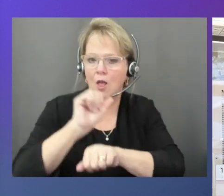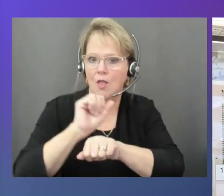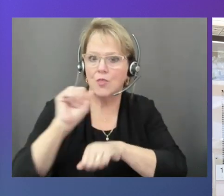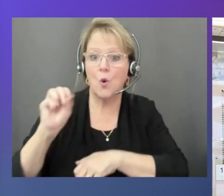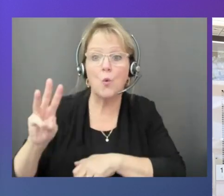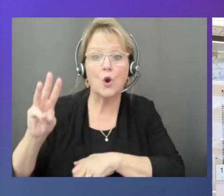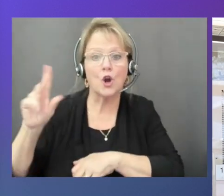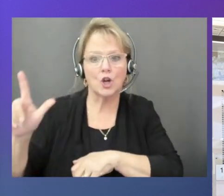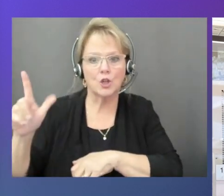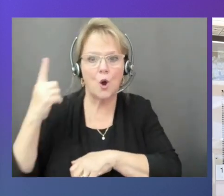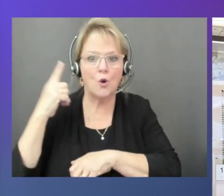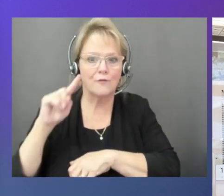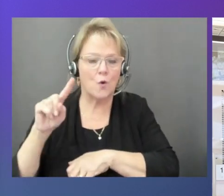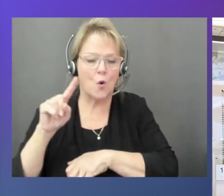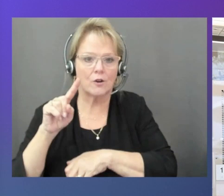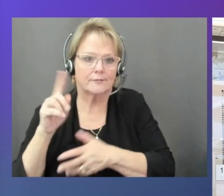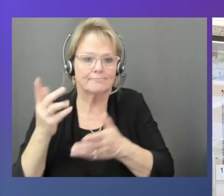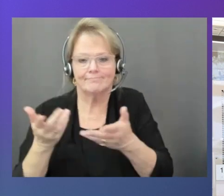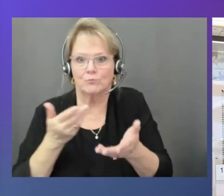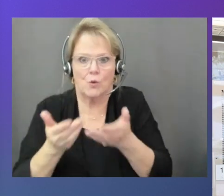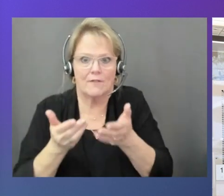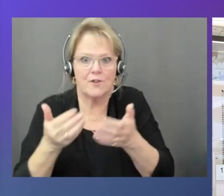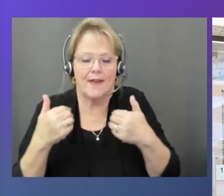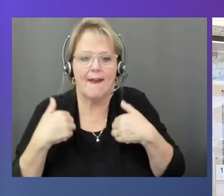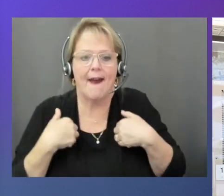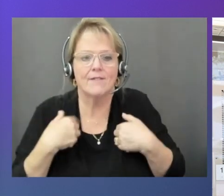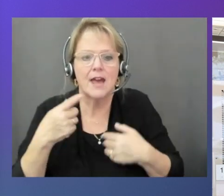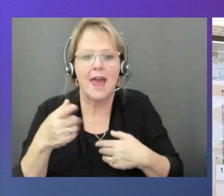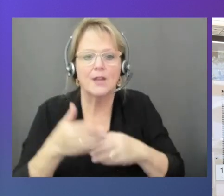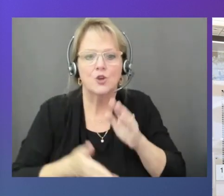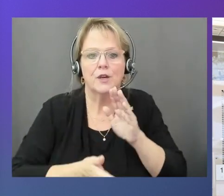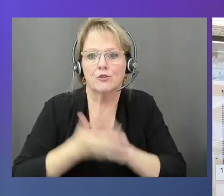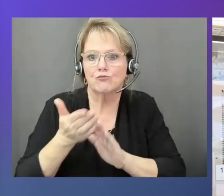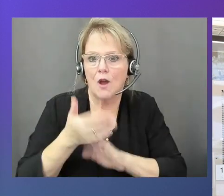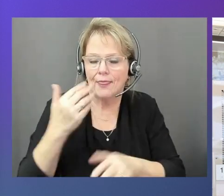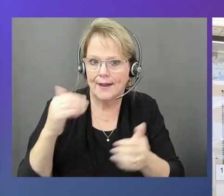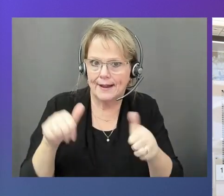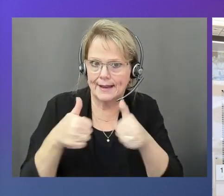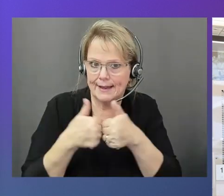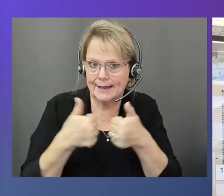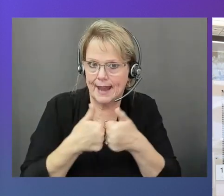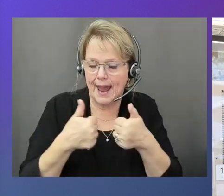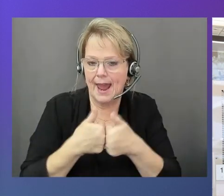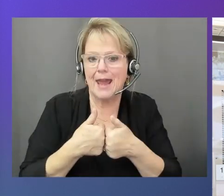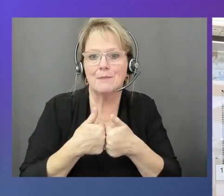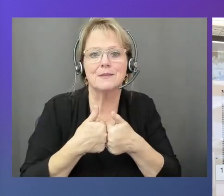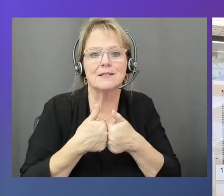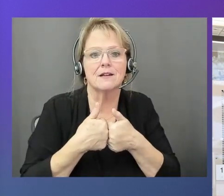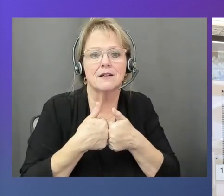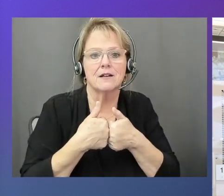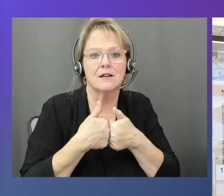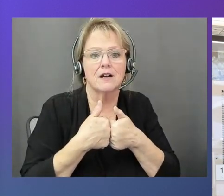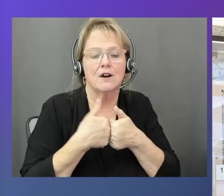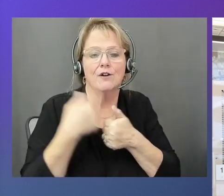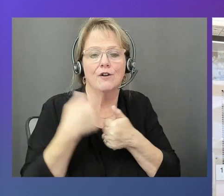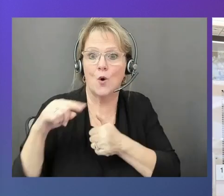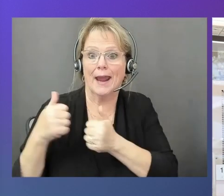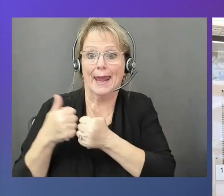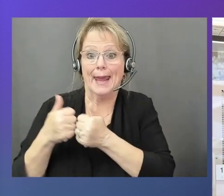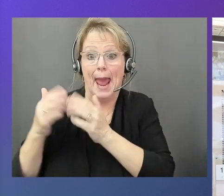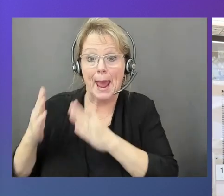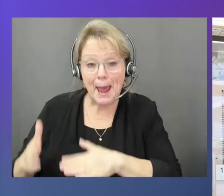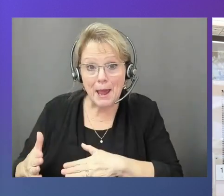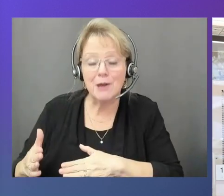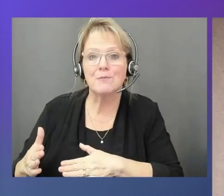they have. Then you have also for the gamers, Riot Games that want to provide best in class experience for the gamers. They basically run